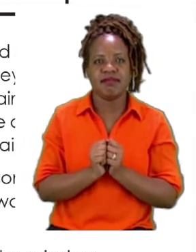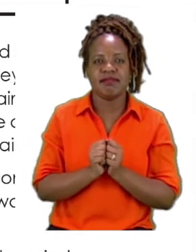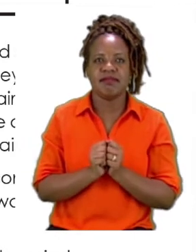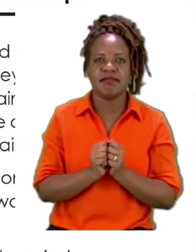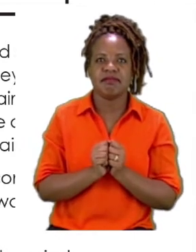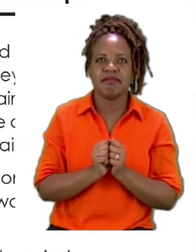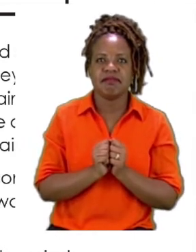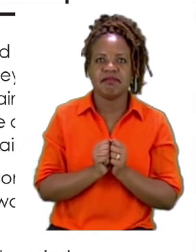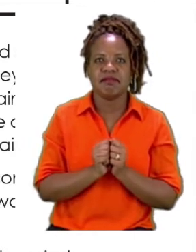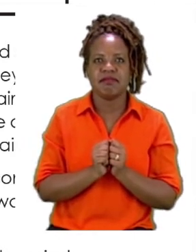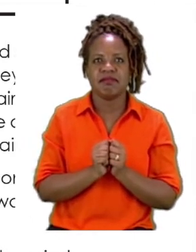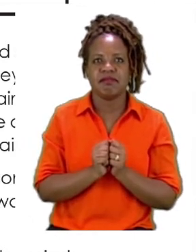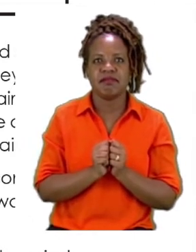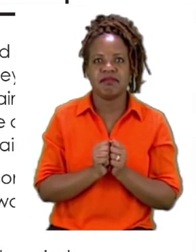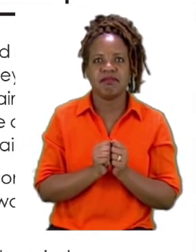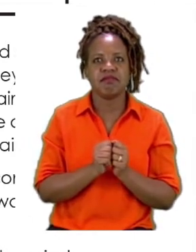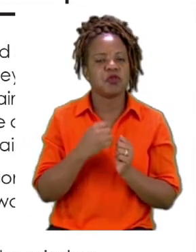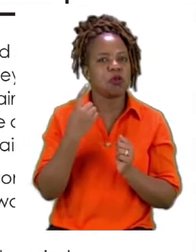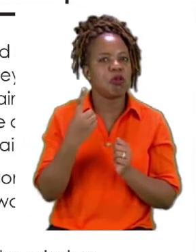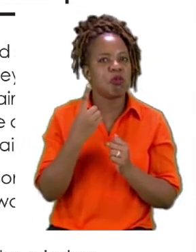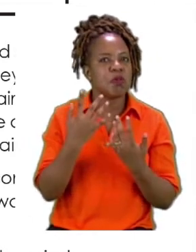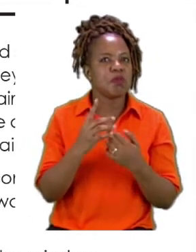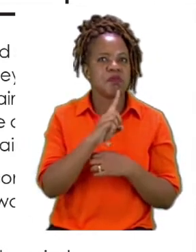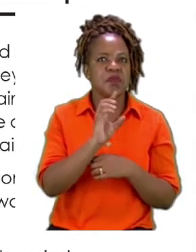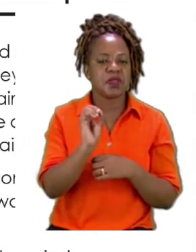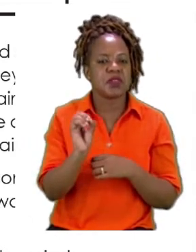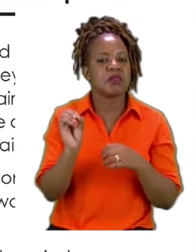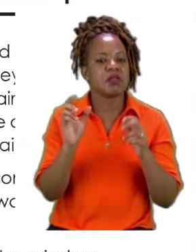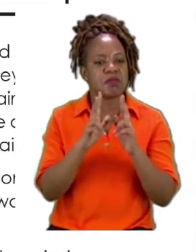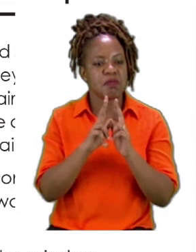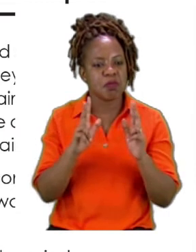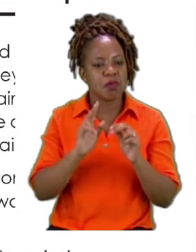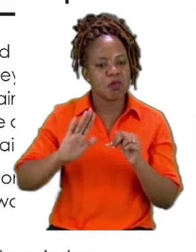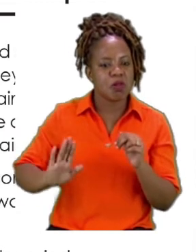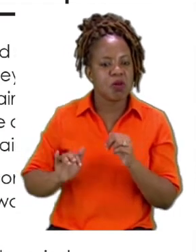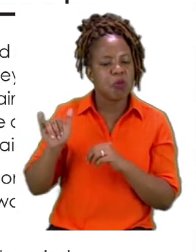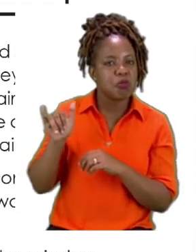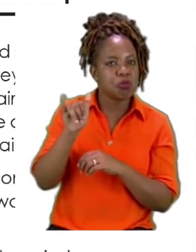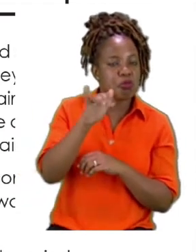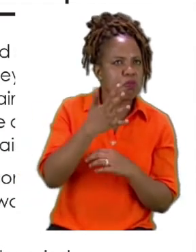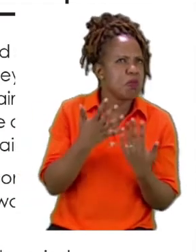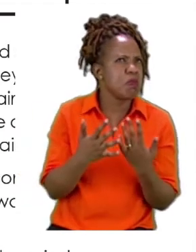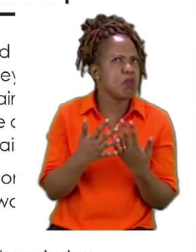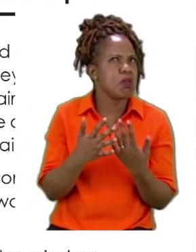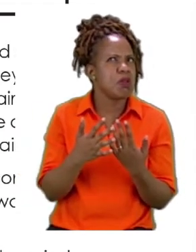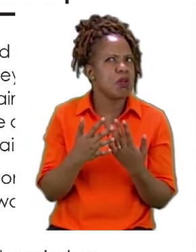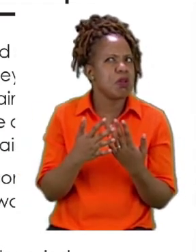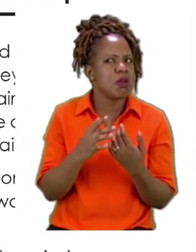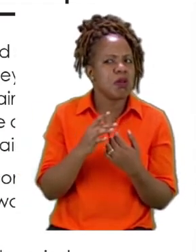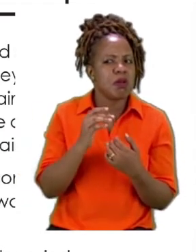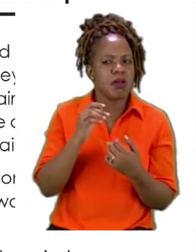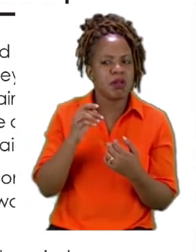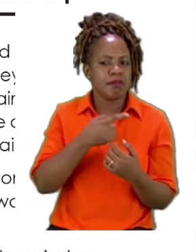who want to travel by air. Can they go by helicopter? Can She asked her